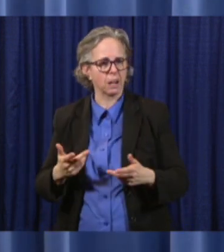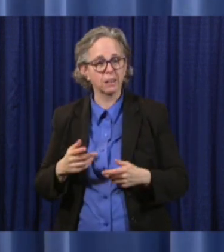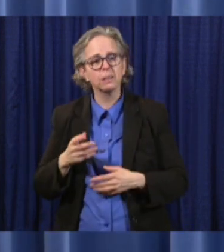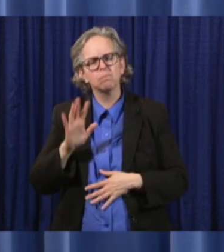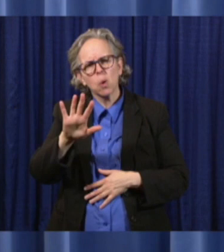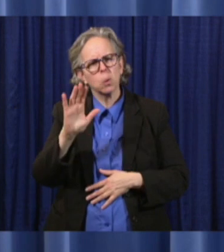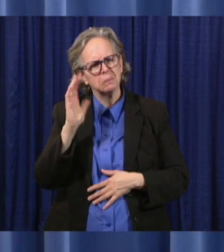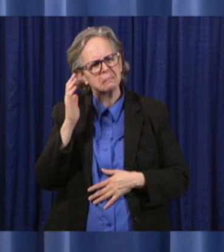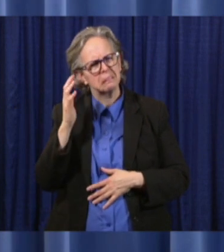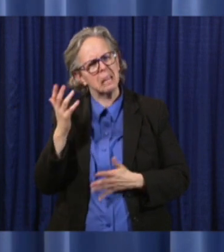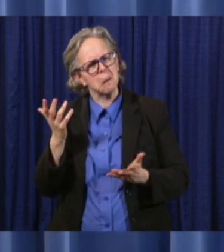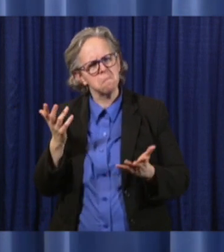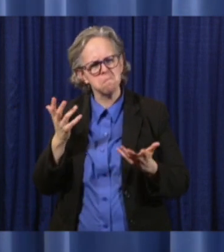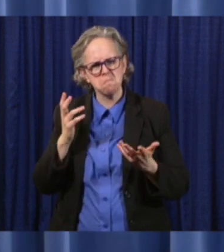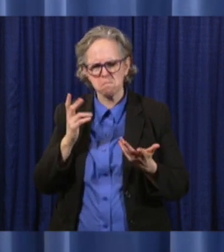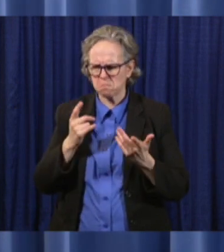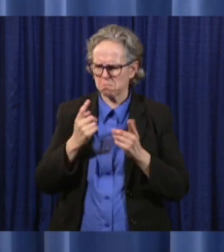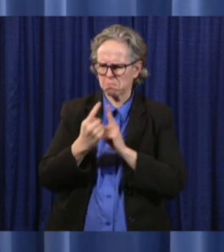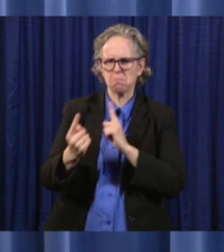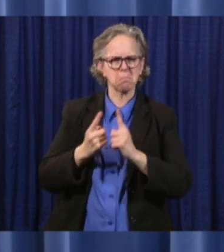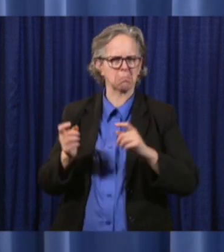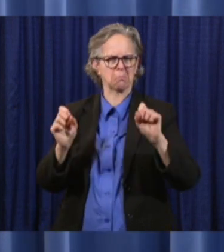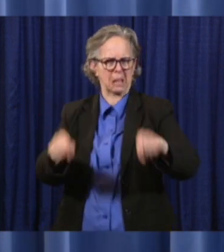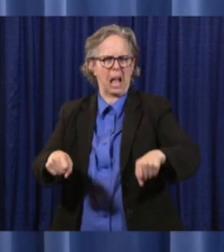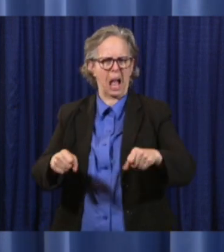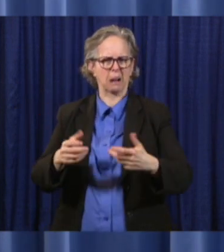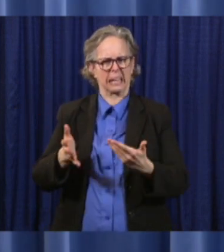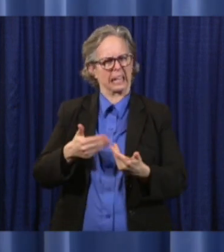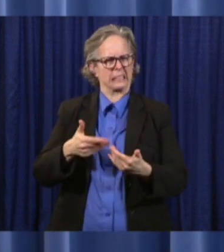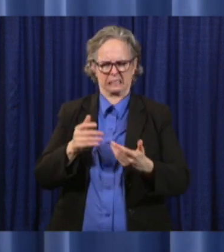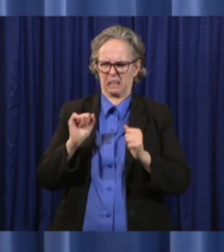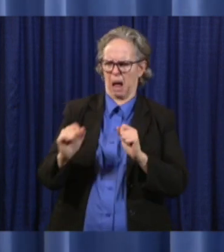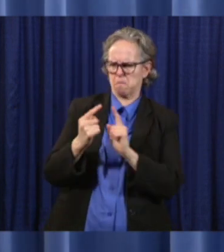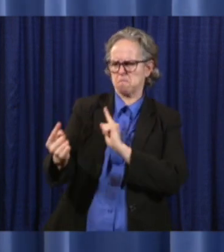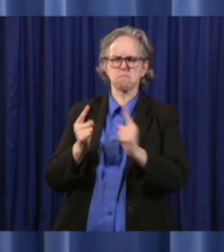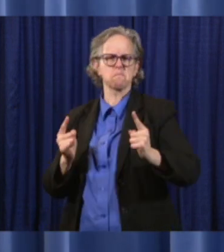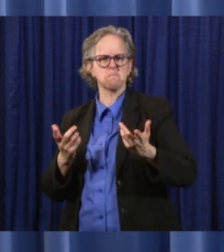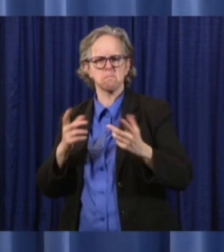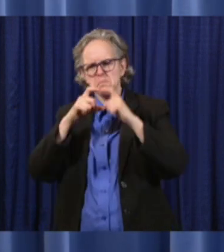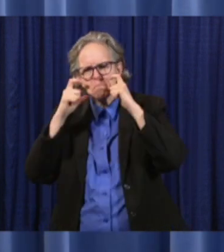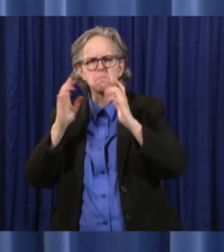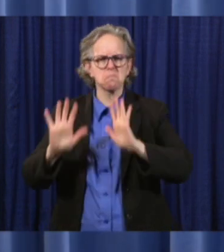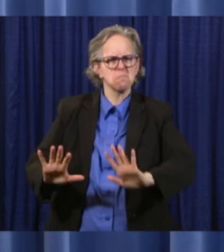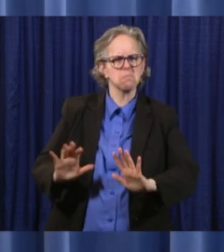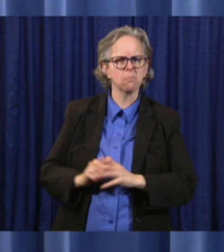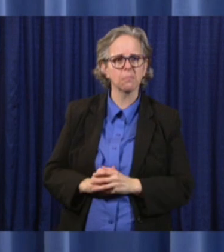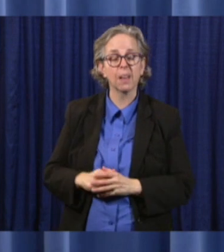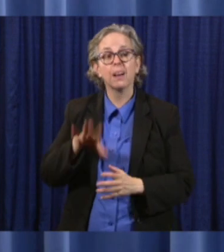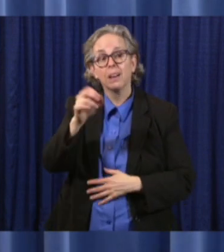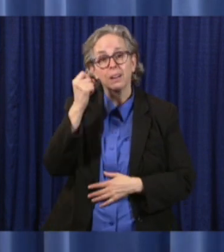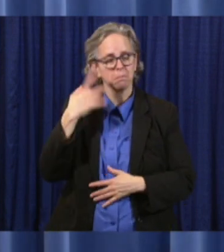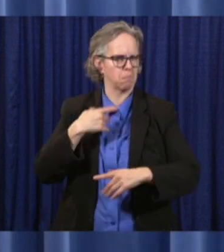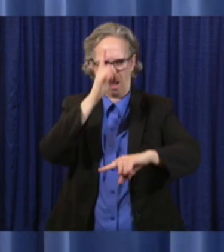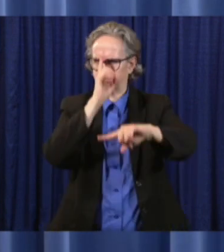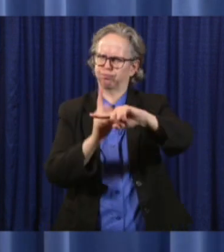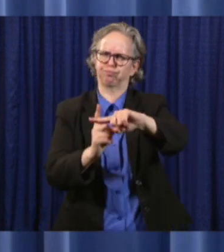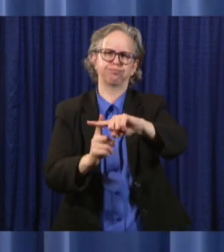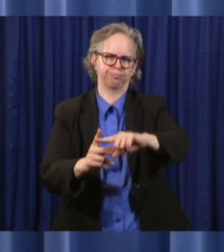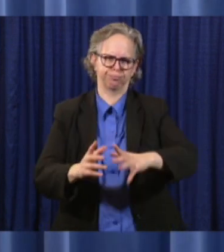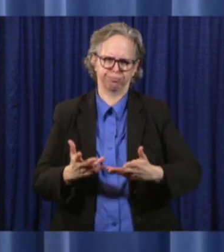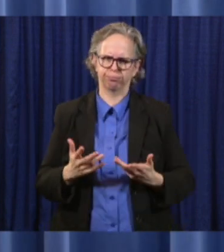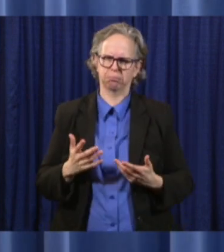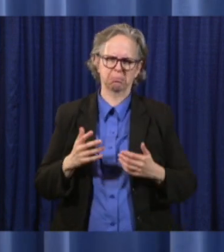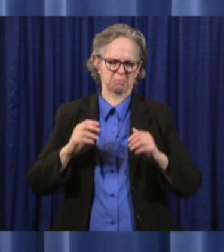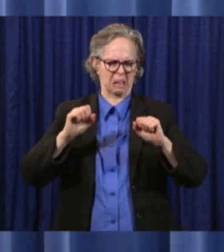that the social distancing is fairly easy to achieve there. So I'm optimistic about the ability for